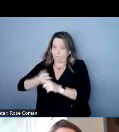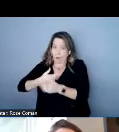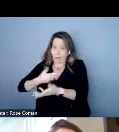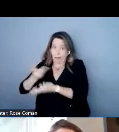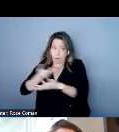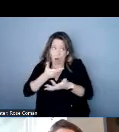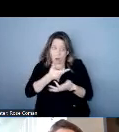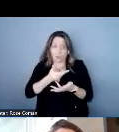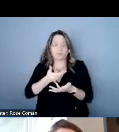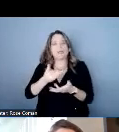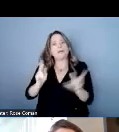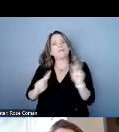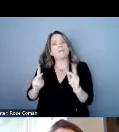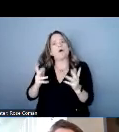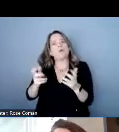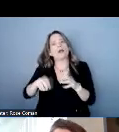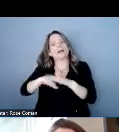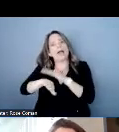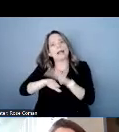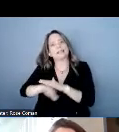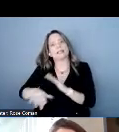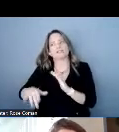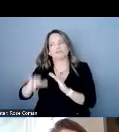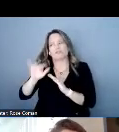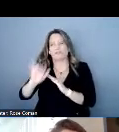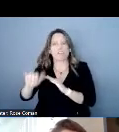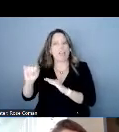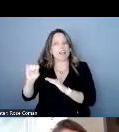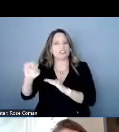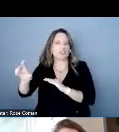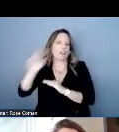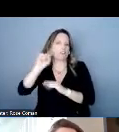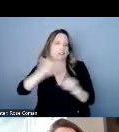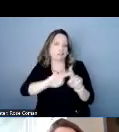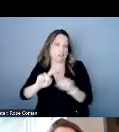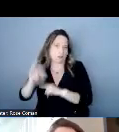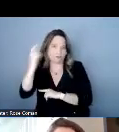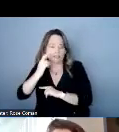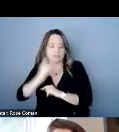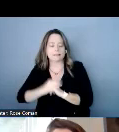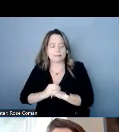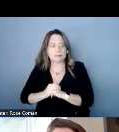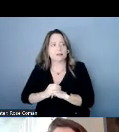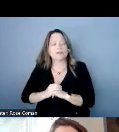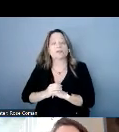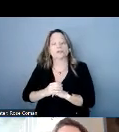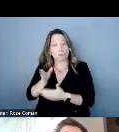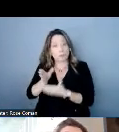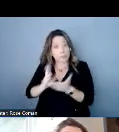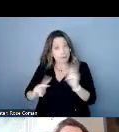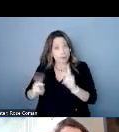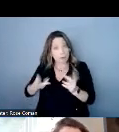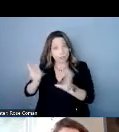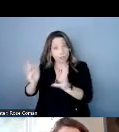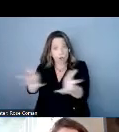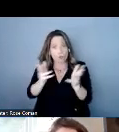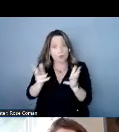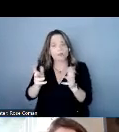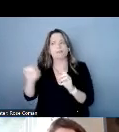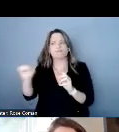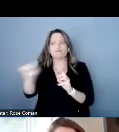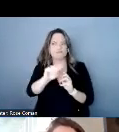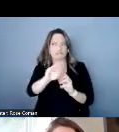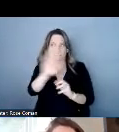access to this technology for a multitude of reasons there were individuals i spoke to who had never used caption